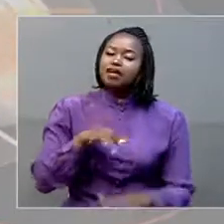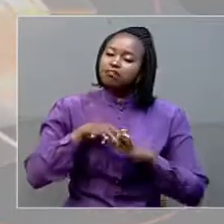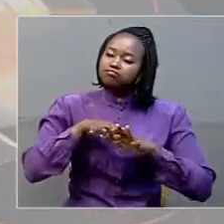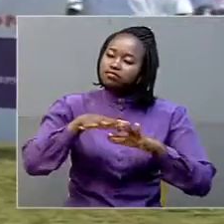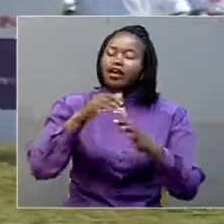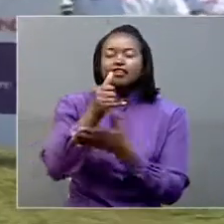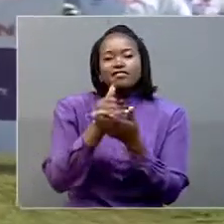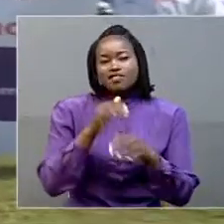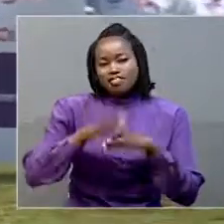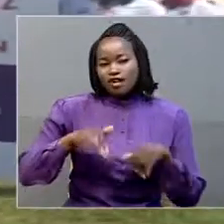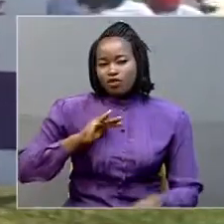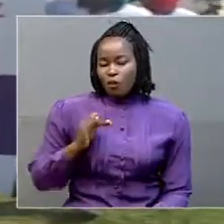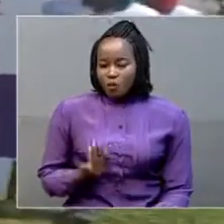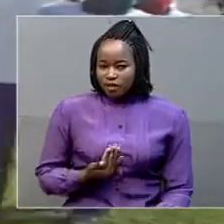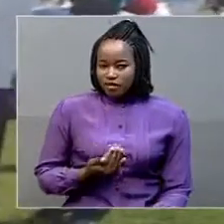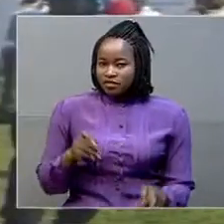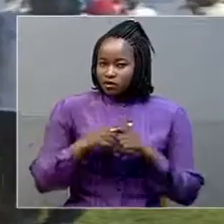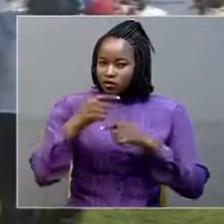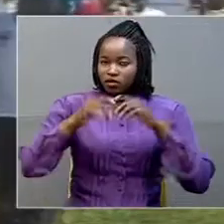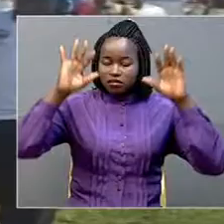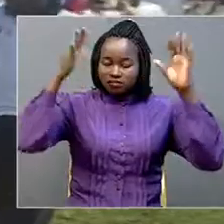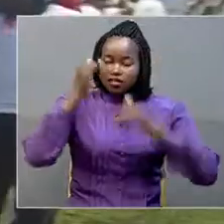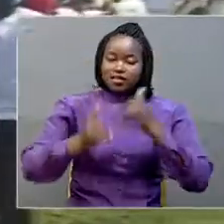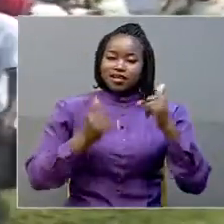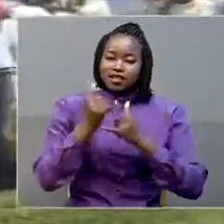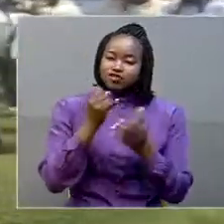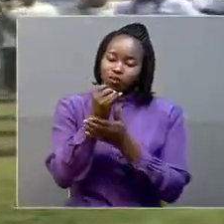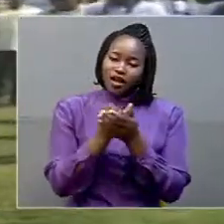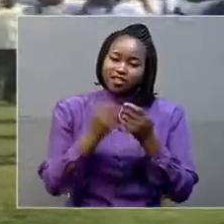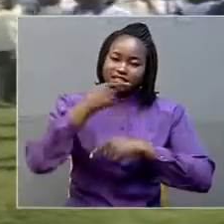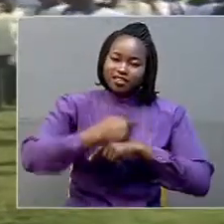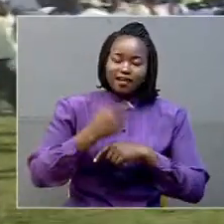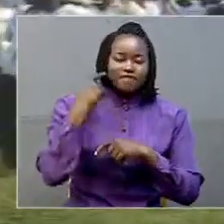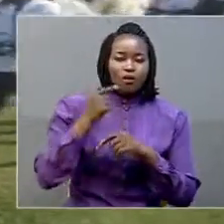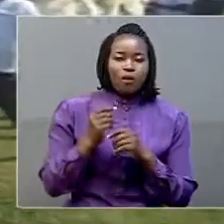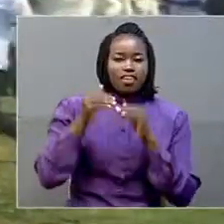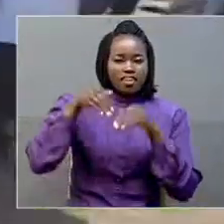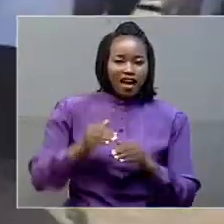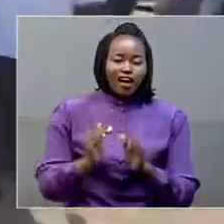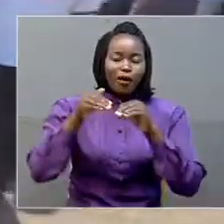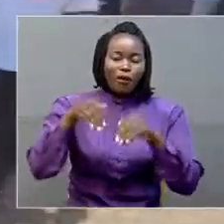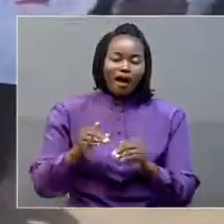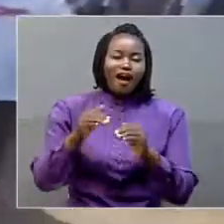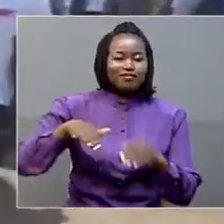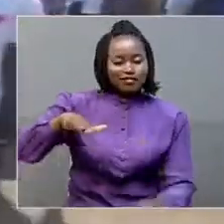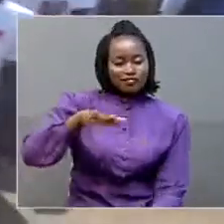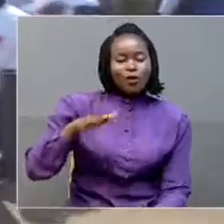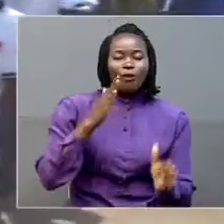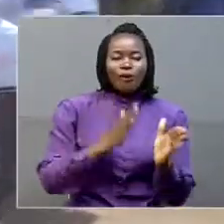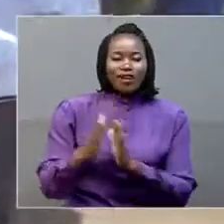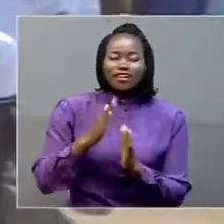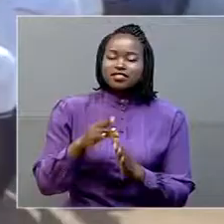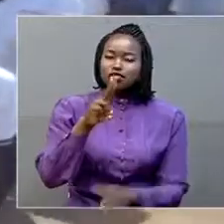Nkutu, Mubarak speaking at the belated commemoration of the International AIDS Day for Nakawa Division that was organized by the Uganda